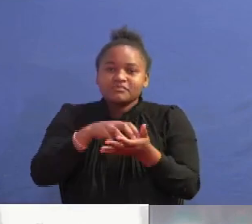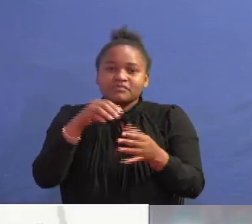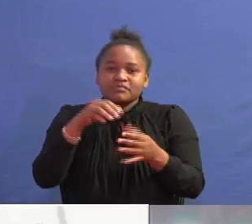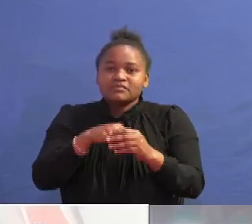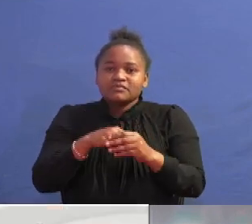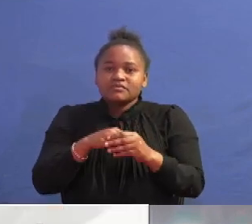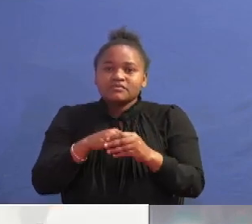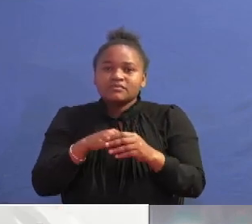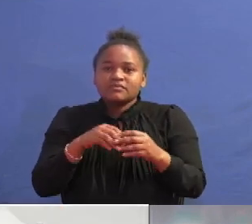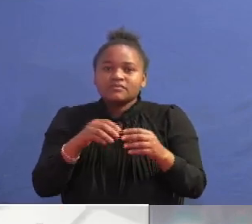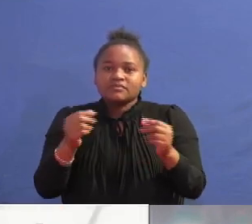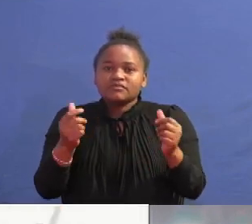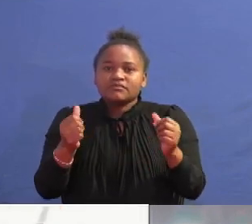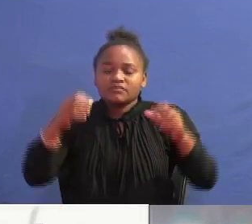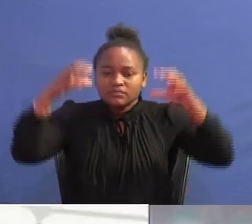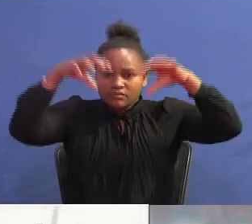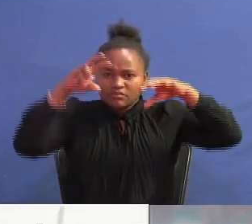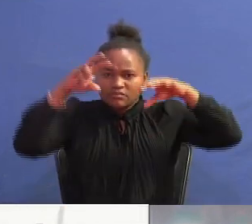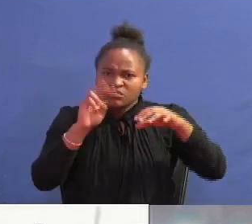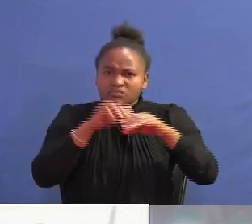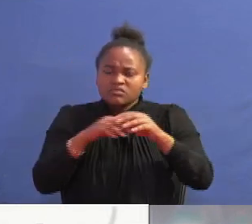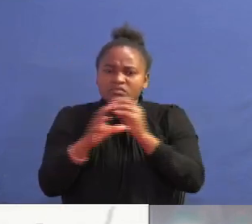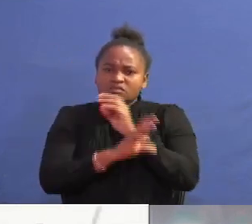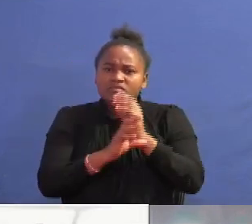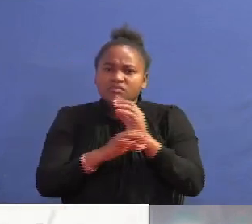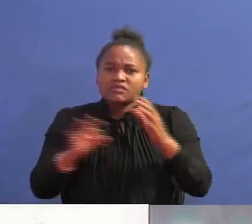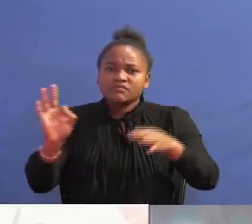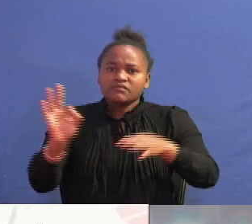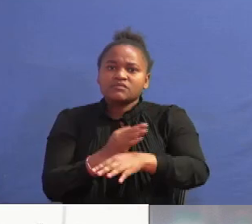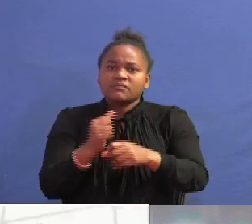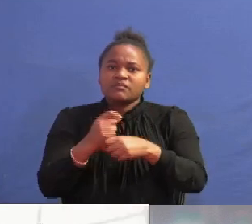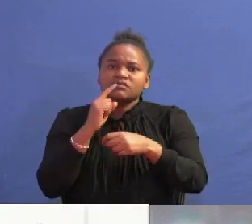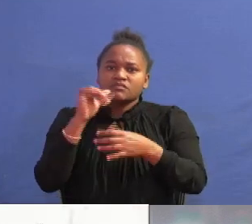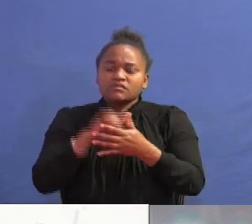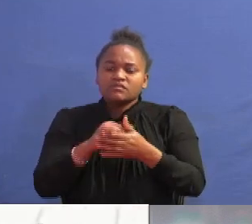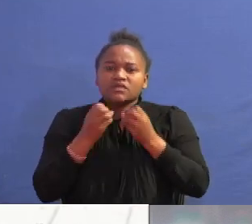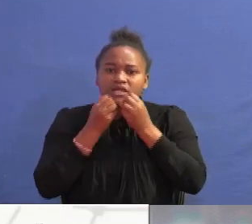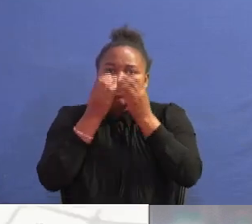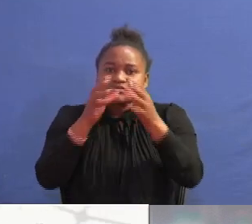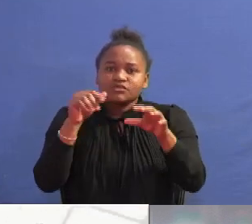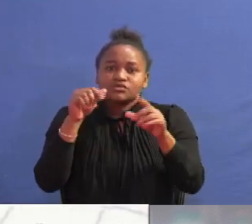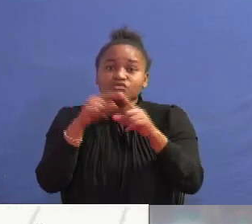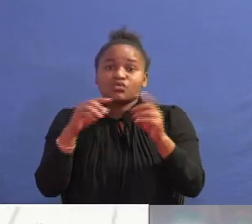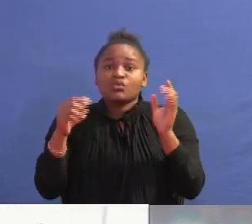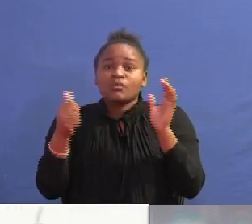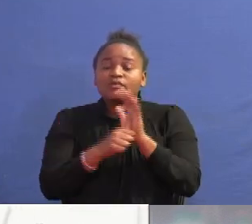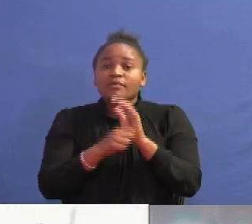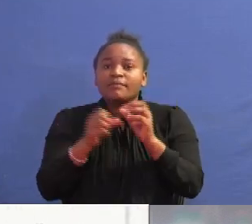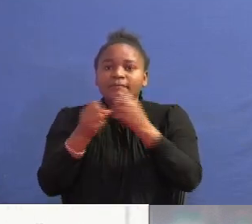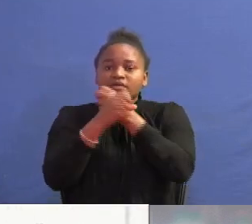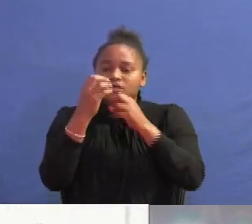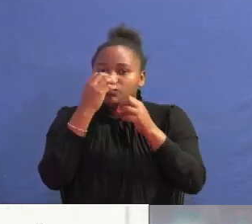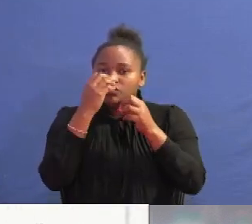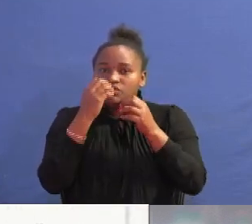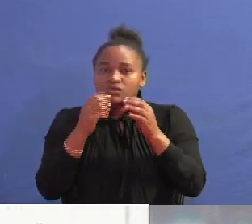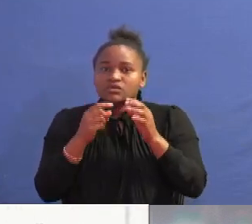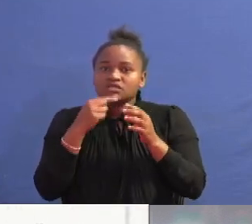enhanced rainfall being experienced countrywide. The facility will ensure quick response to disaster. President Ruto revealed